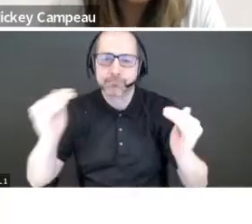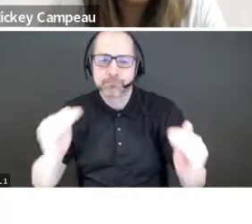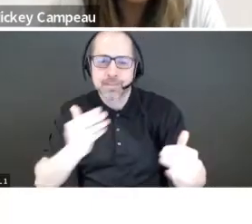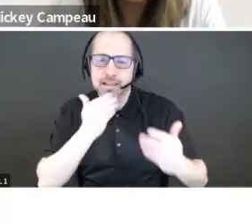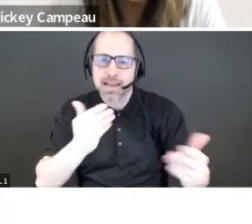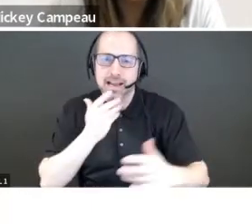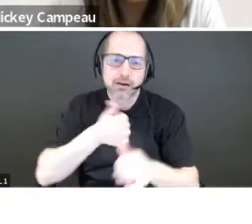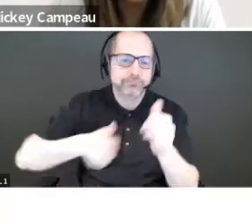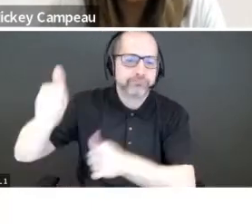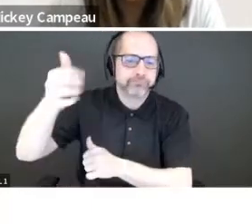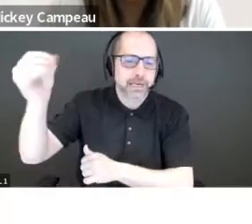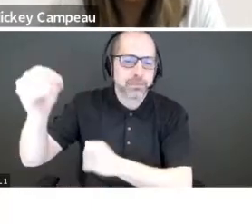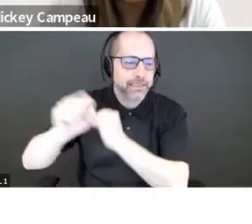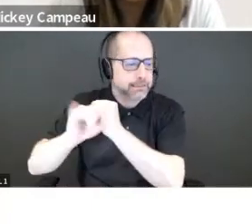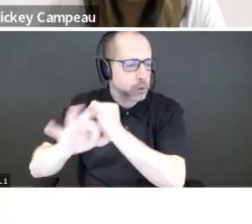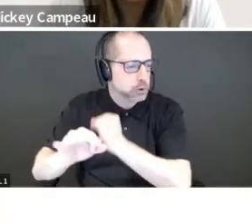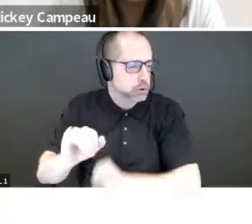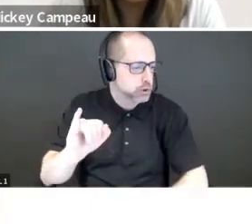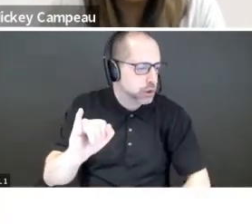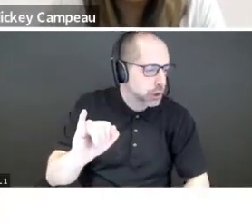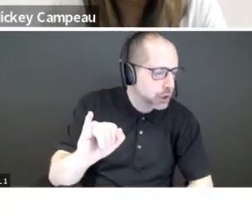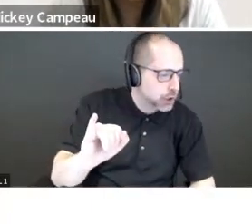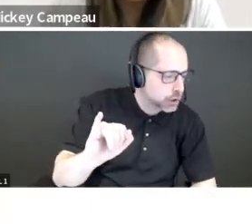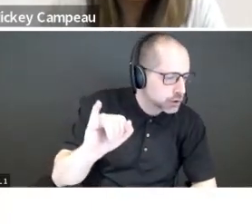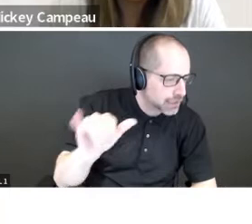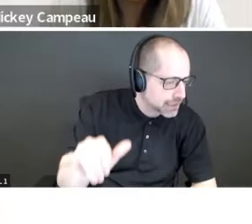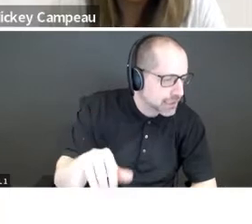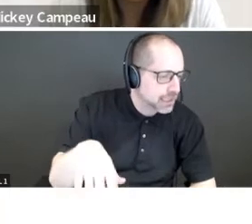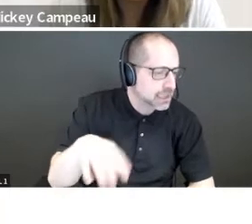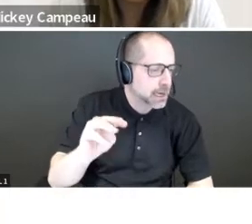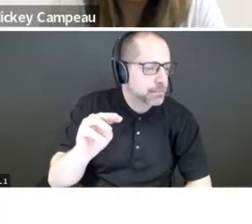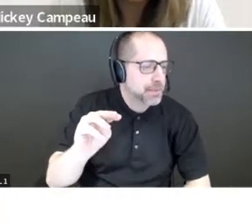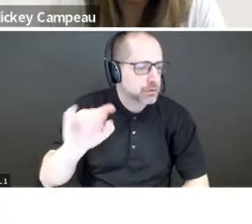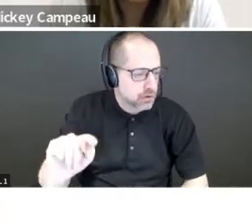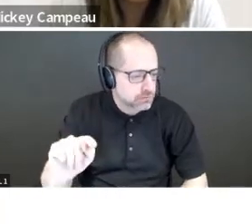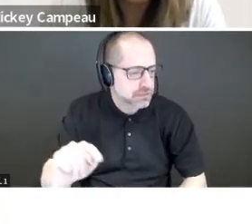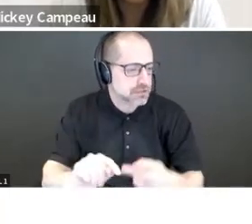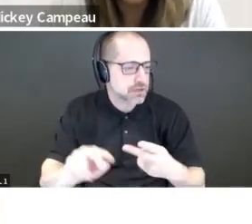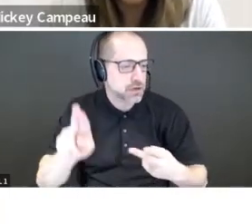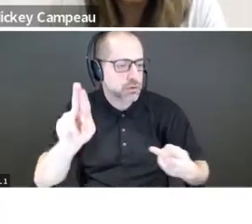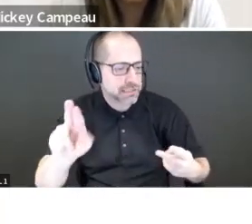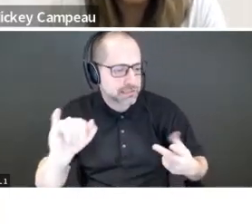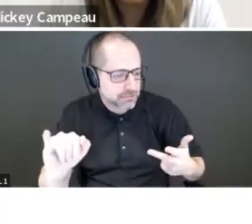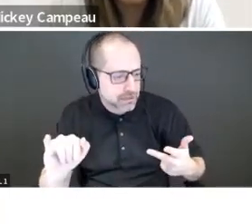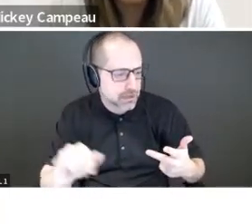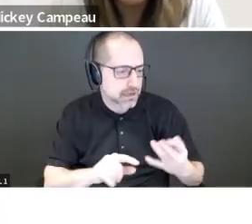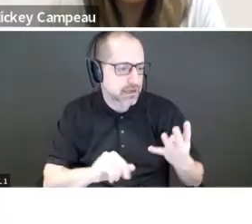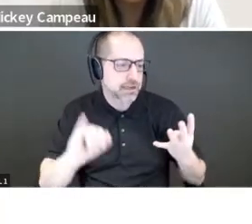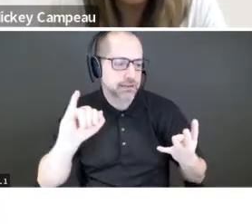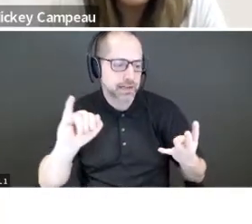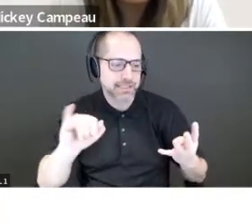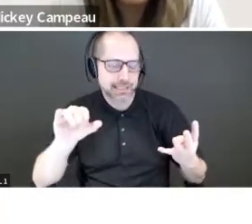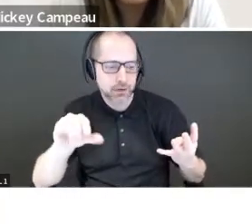sponsors, Ernst & Young, Miller Thompson, Reese Informatica, Invest in Guelph, BDO, and Bonsai Growth.